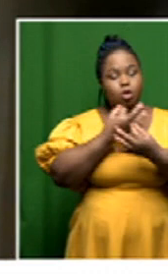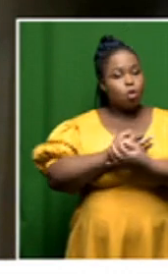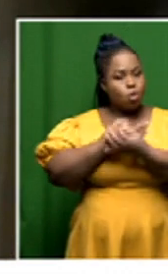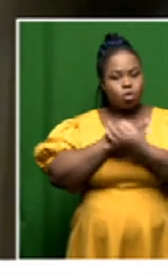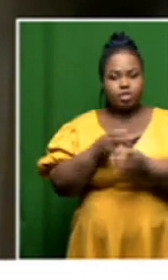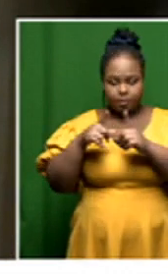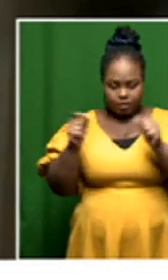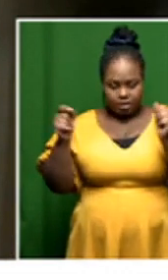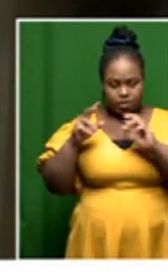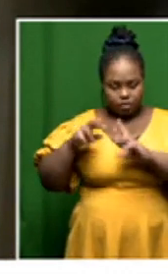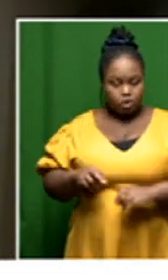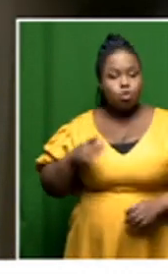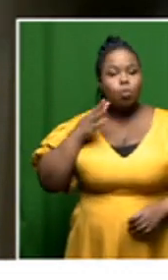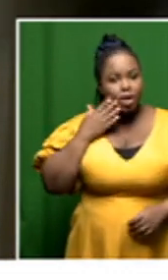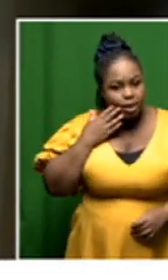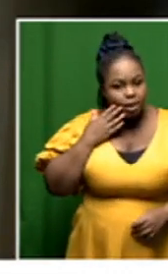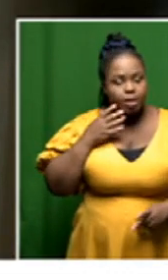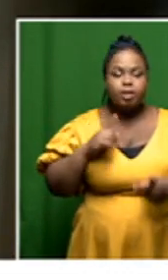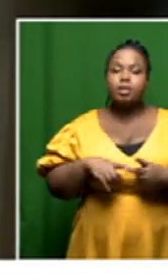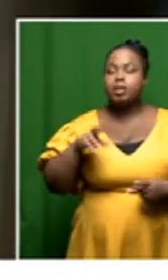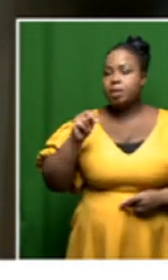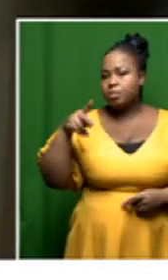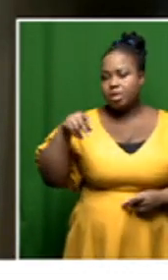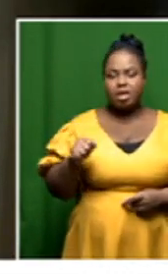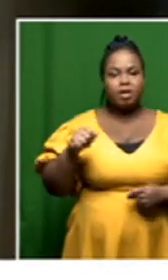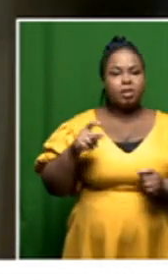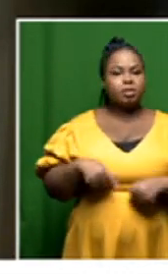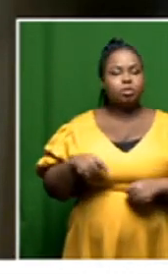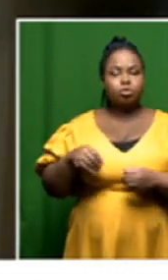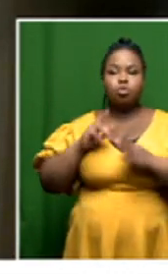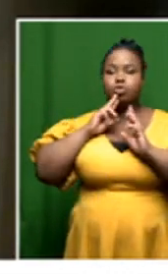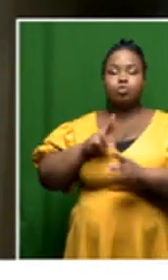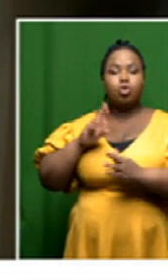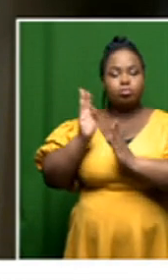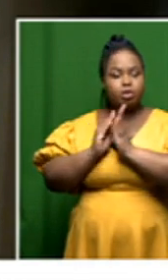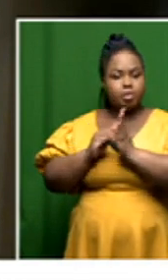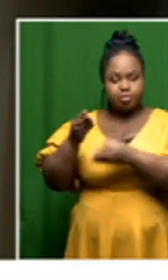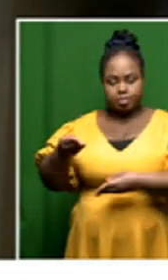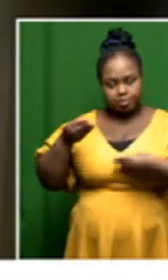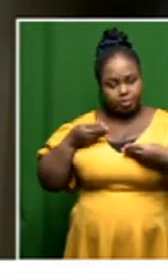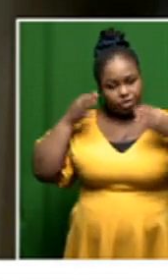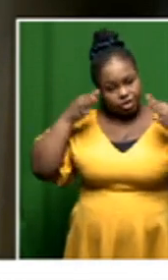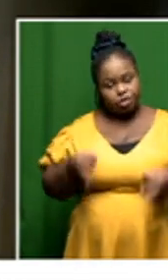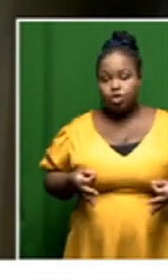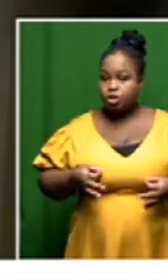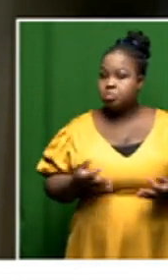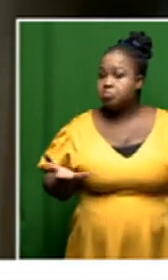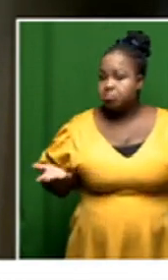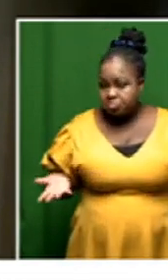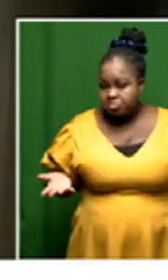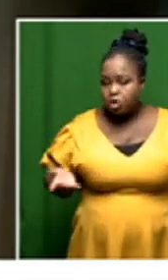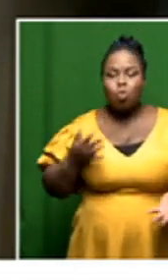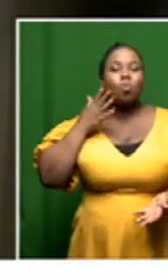are going to finish their investigation and when the npa uh is going to give us a a a a decision on whether or not they will